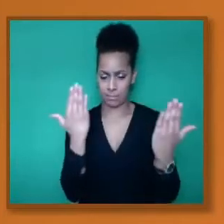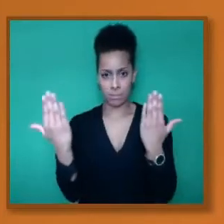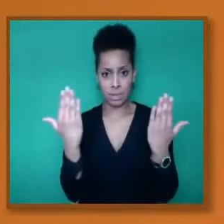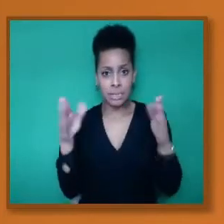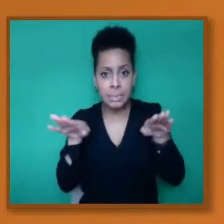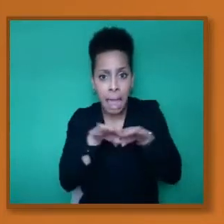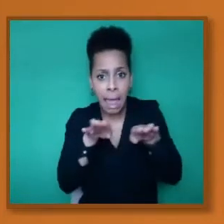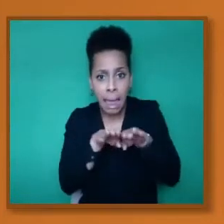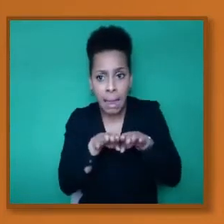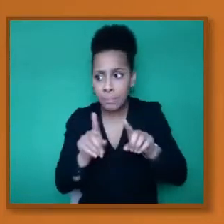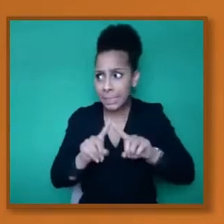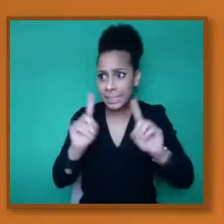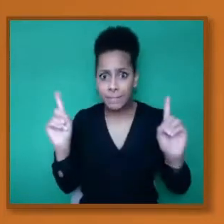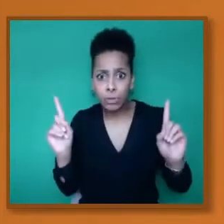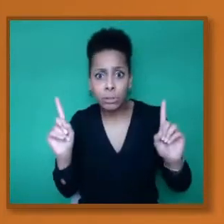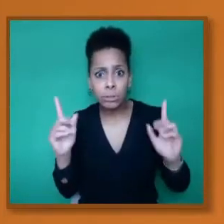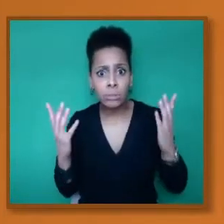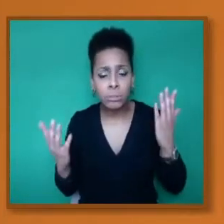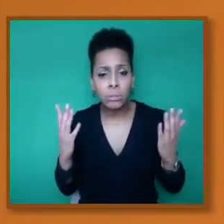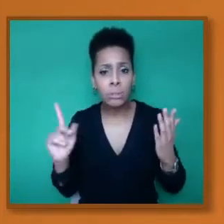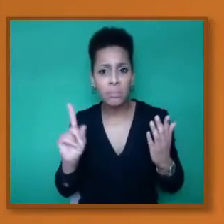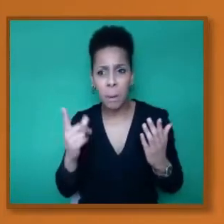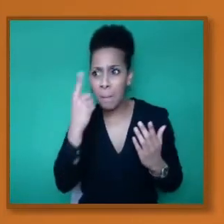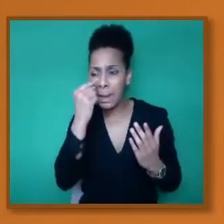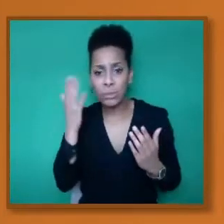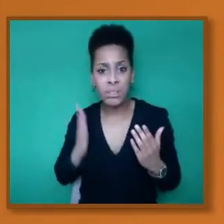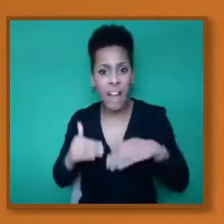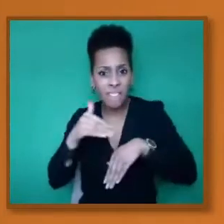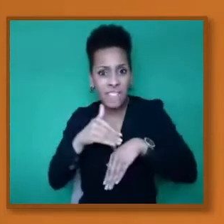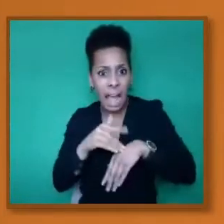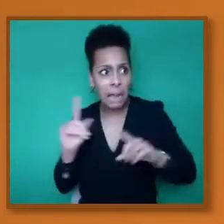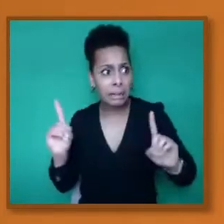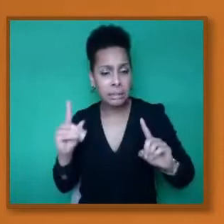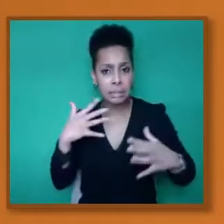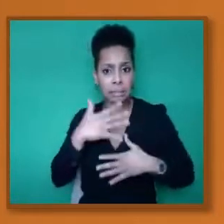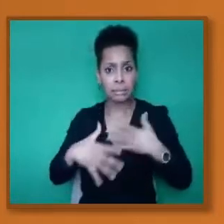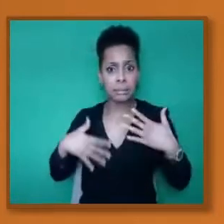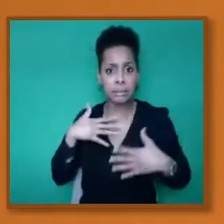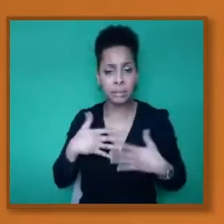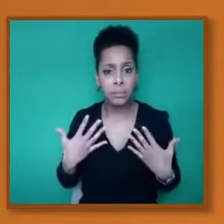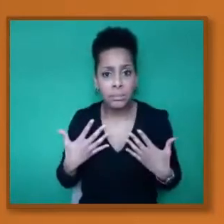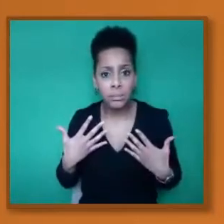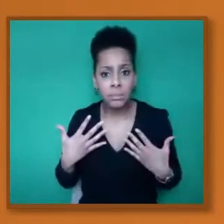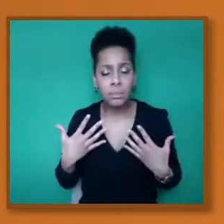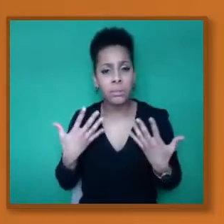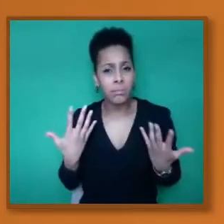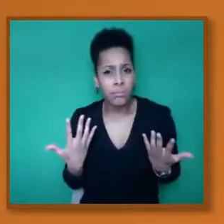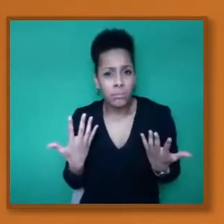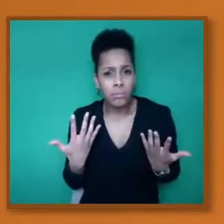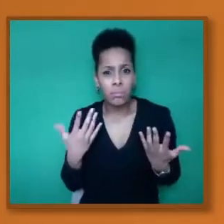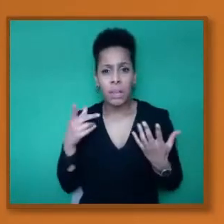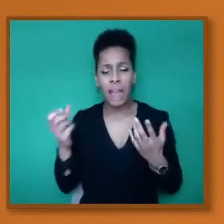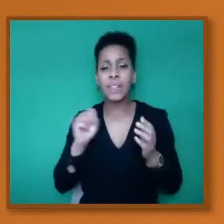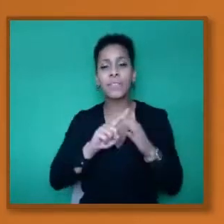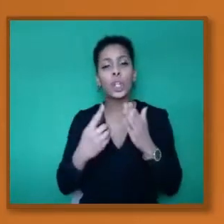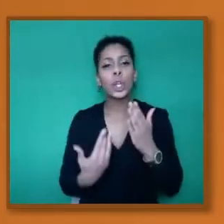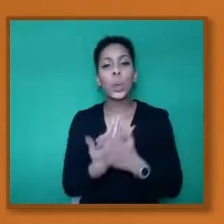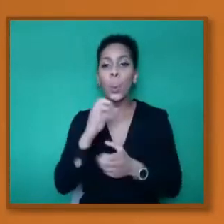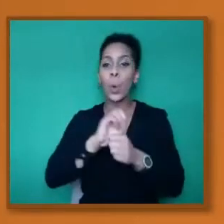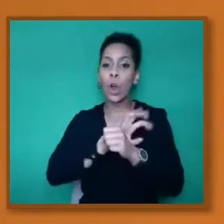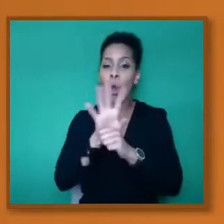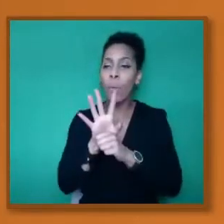side effects? How does it work with different variants and emerging variants? And what